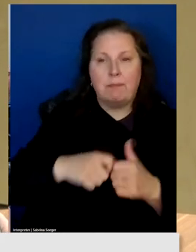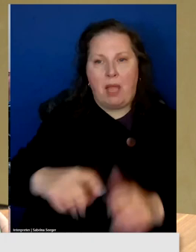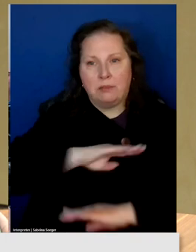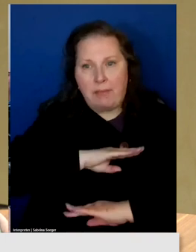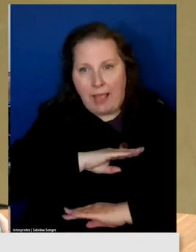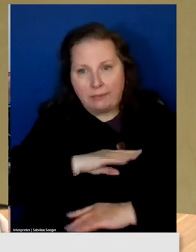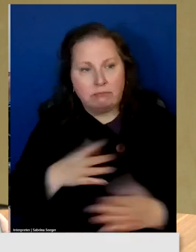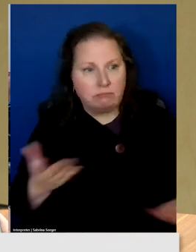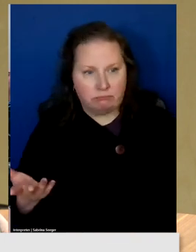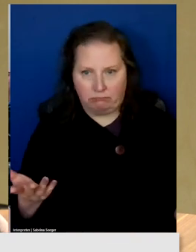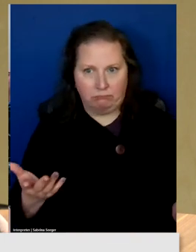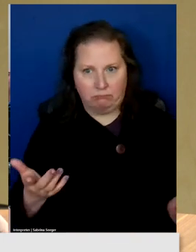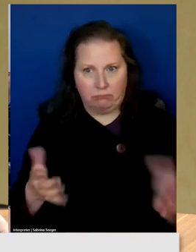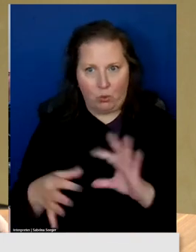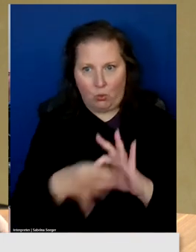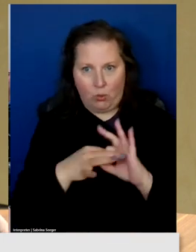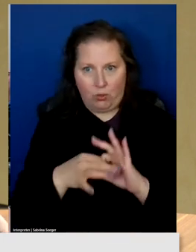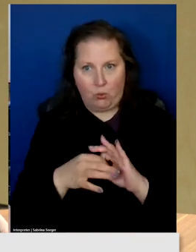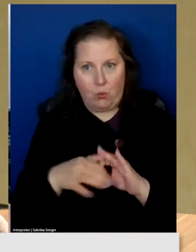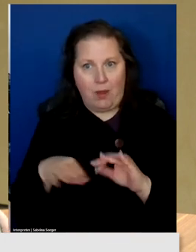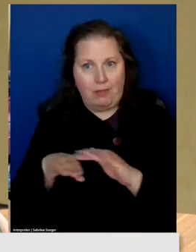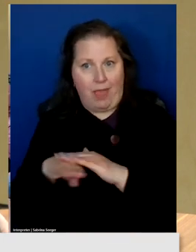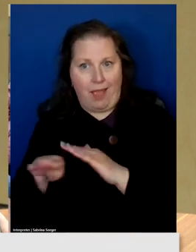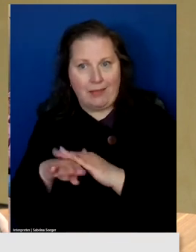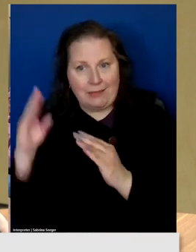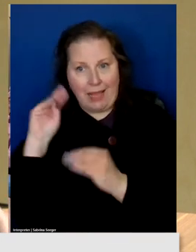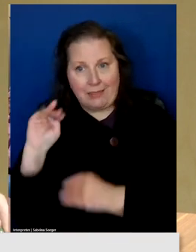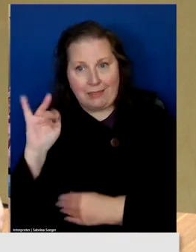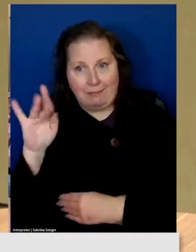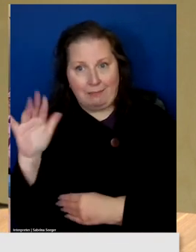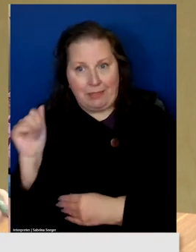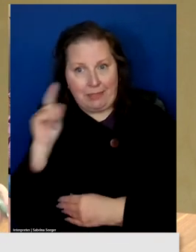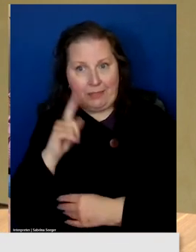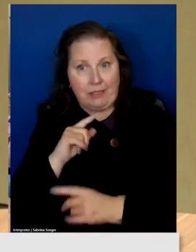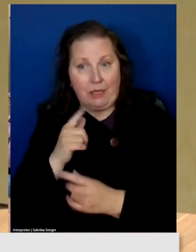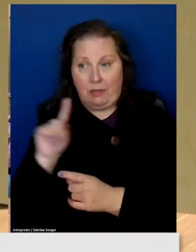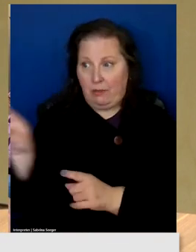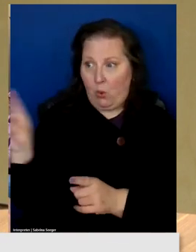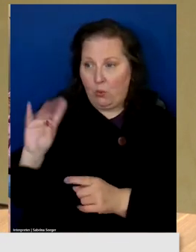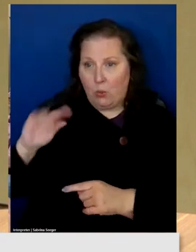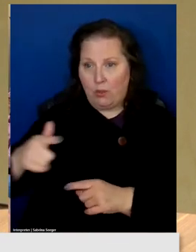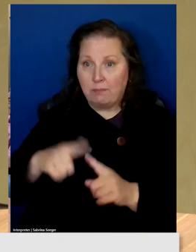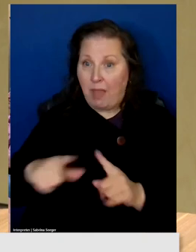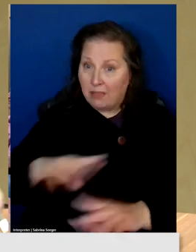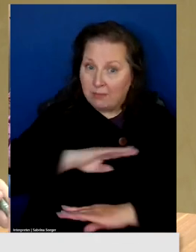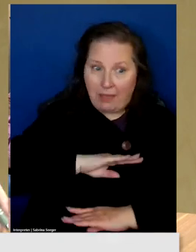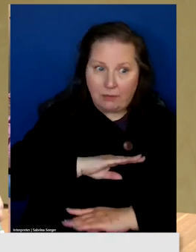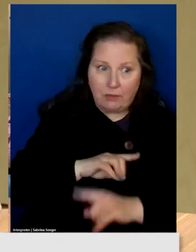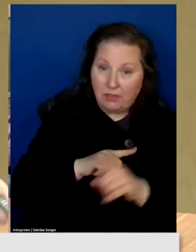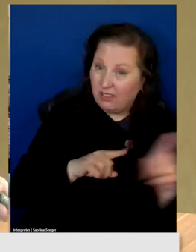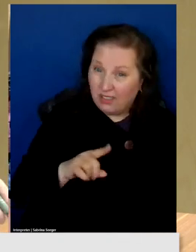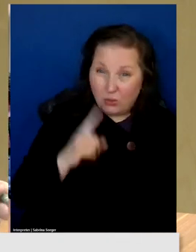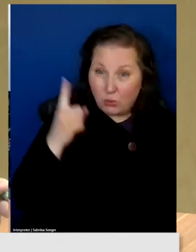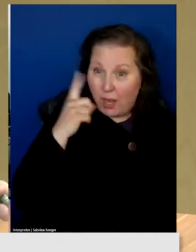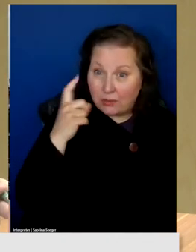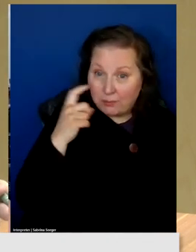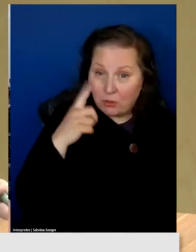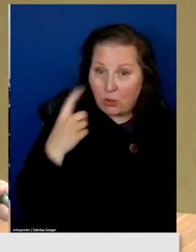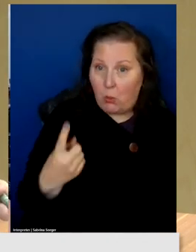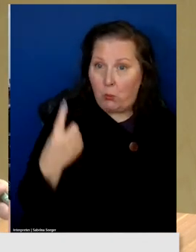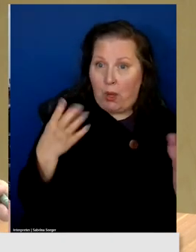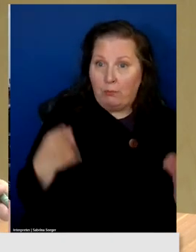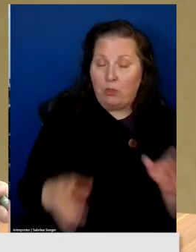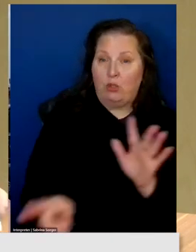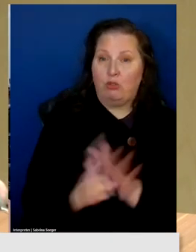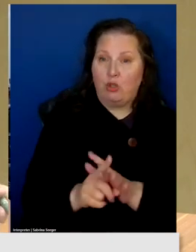Coordination with the access media organizations must be met. It are you not at all suspicious that only one person